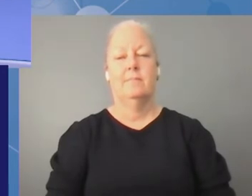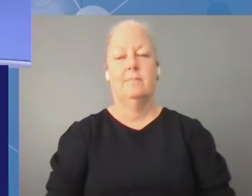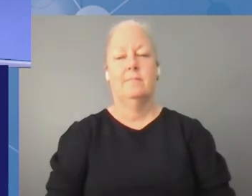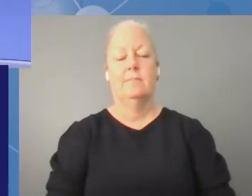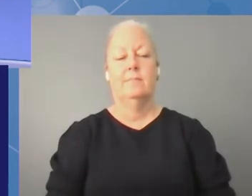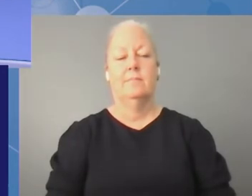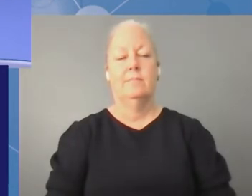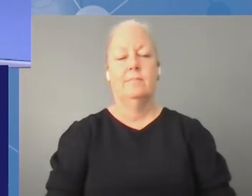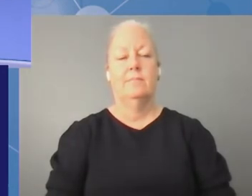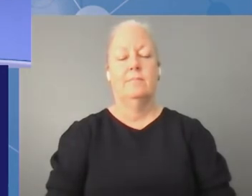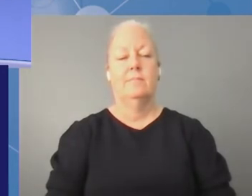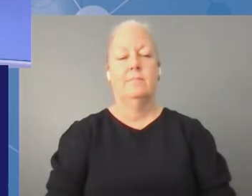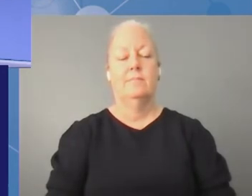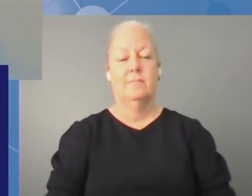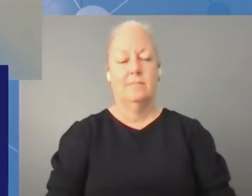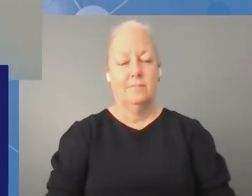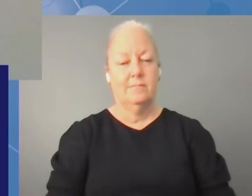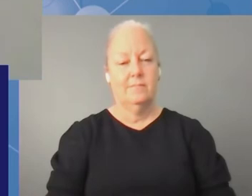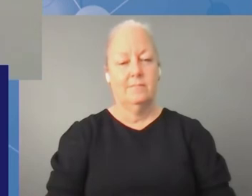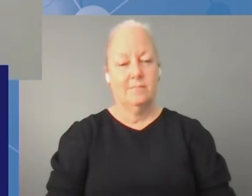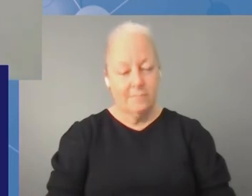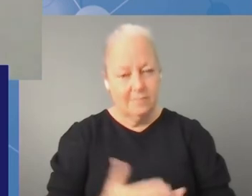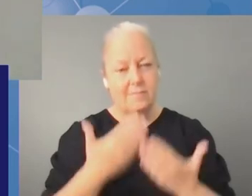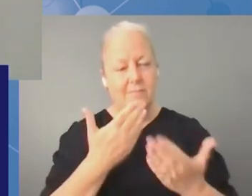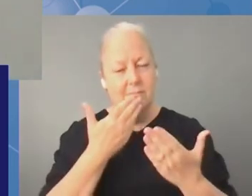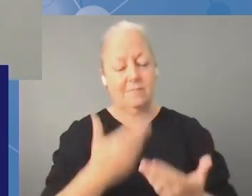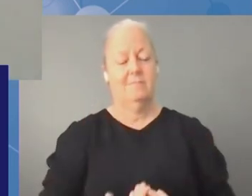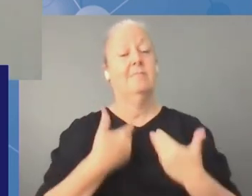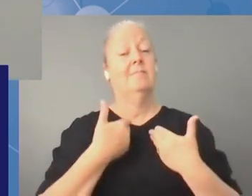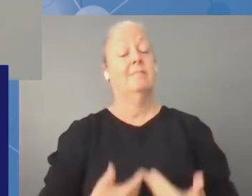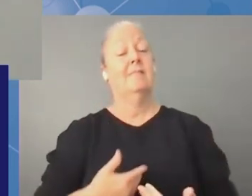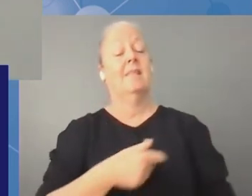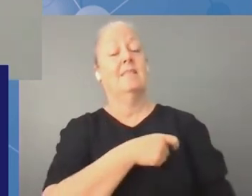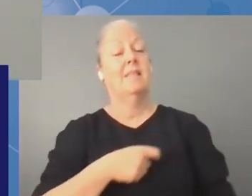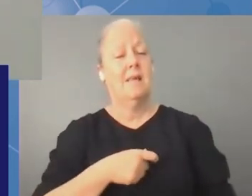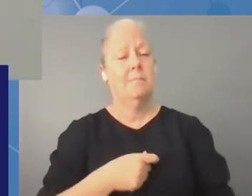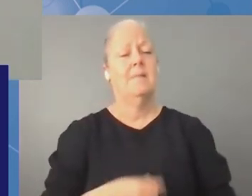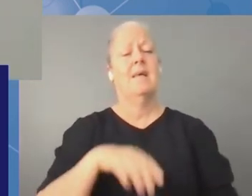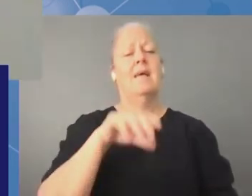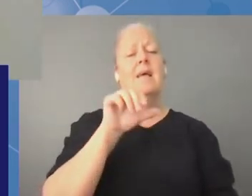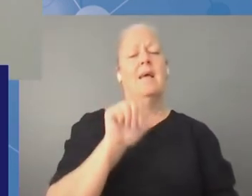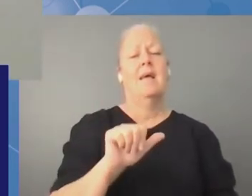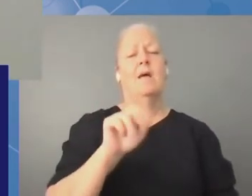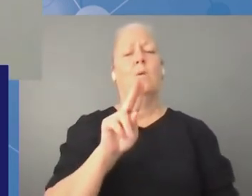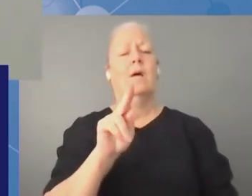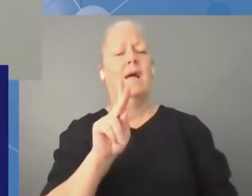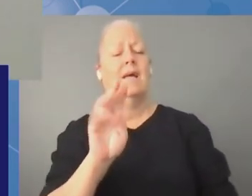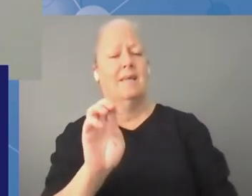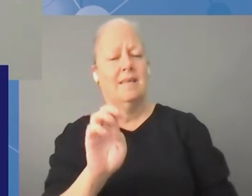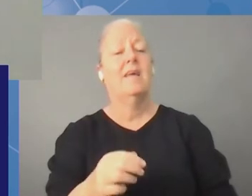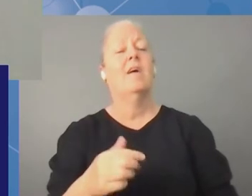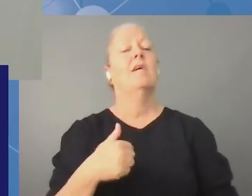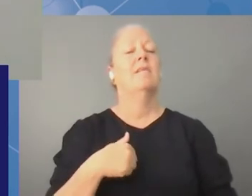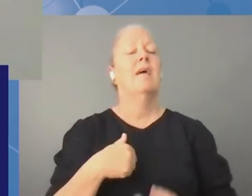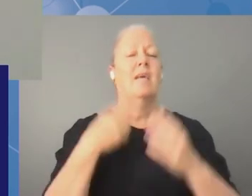thank you thank very much shang thai uh my name is alka alkabels from netherlands and i want to express my congratulations to the